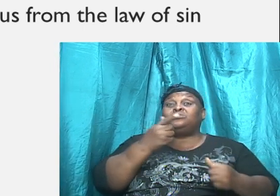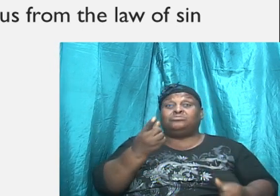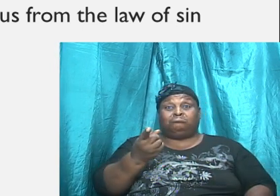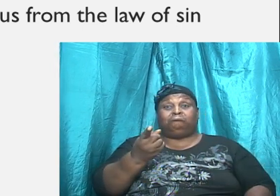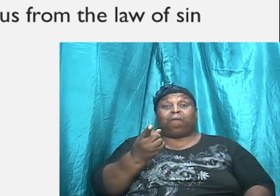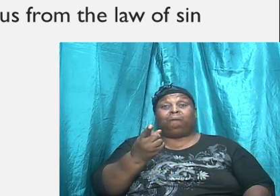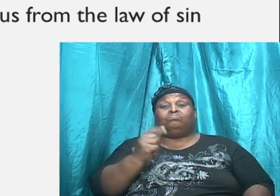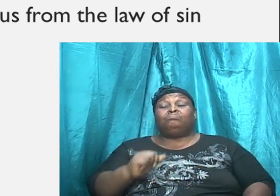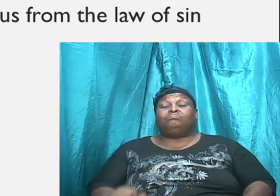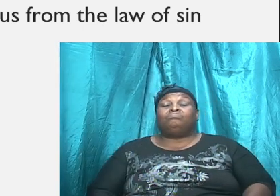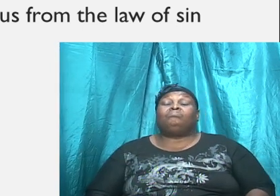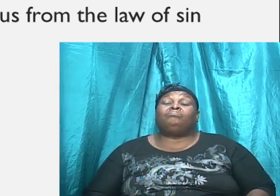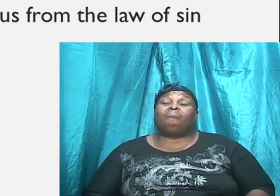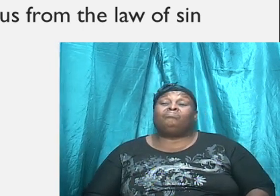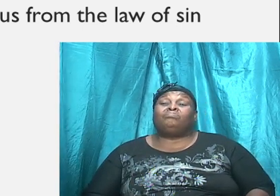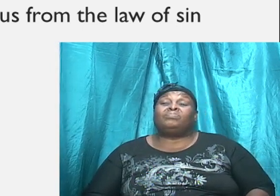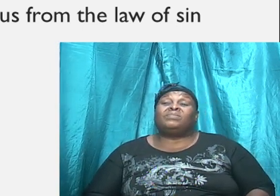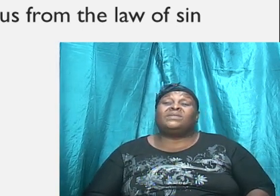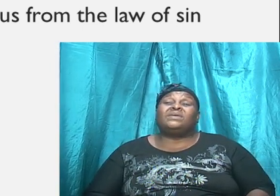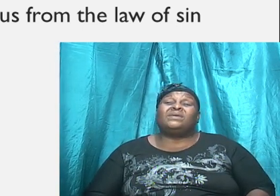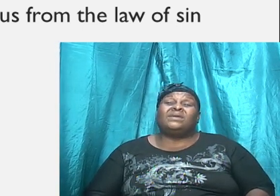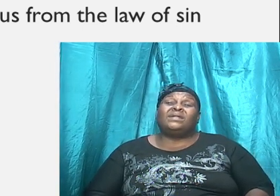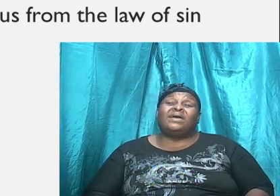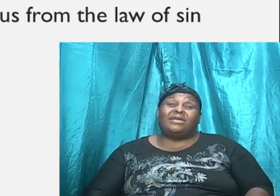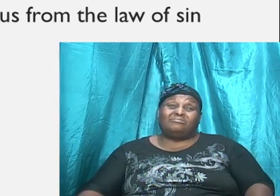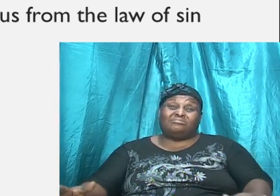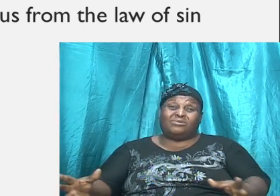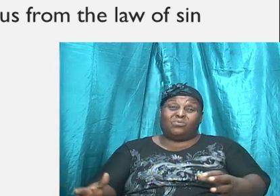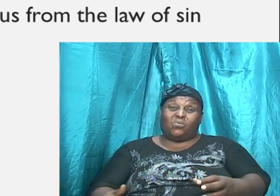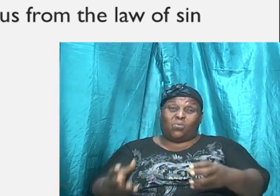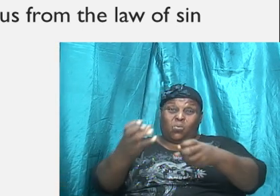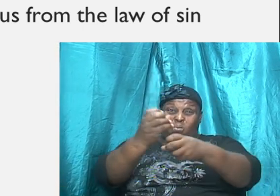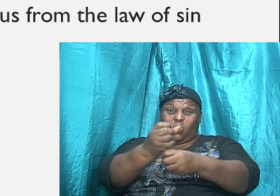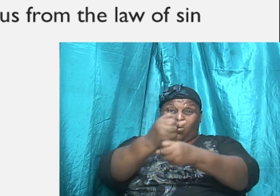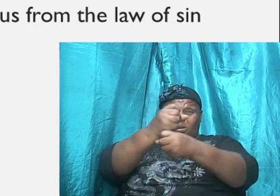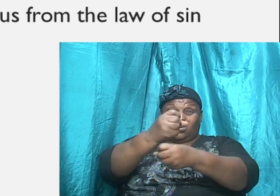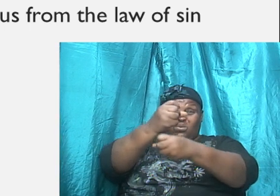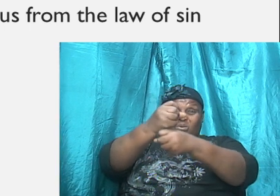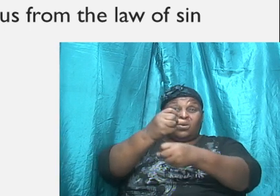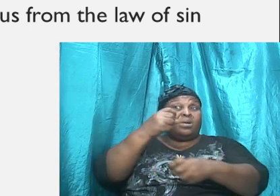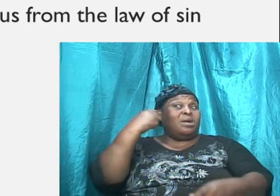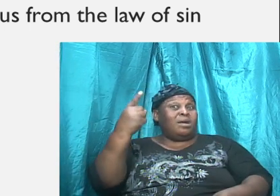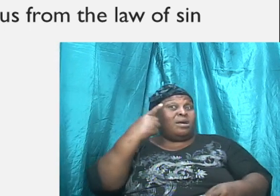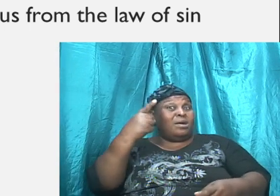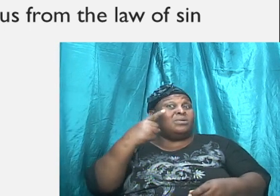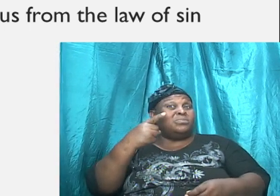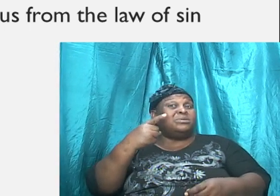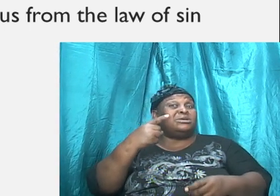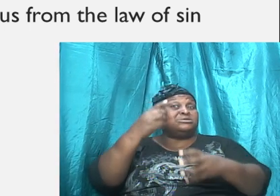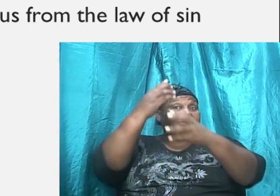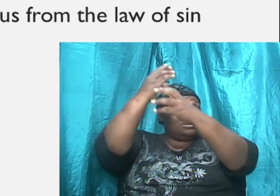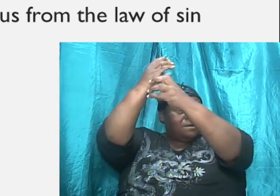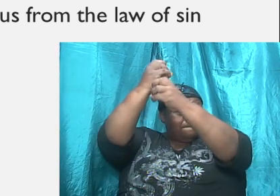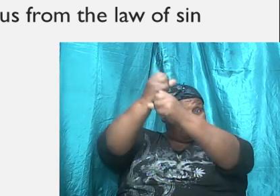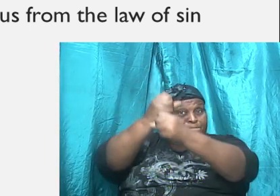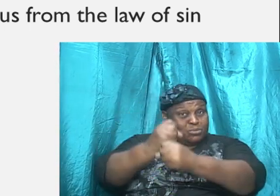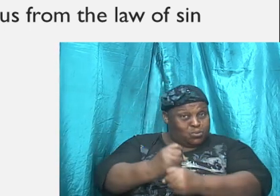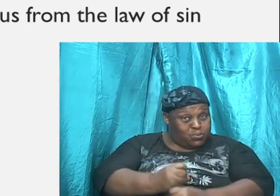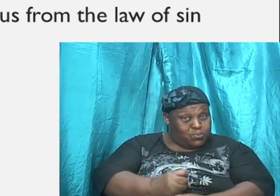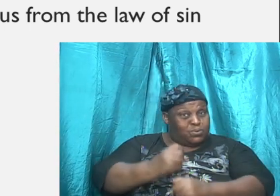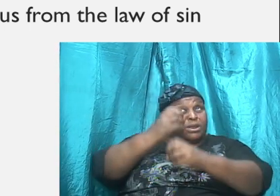person explained it like this, he said it's like gravity. Gravity will always pull us down, you know.